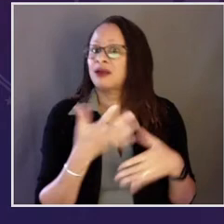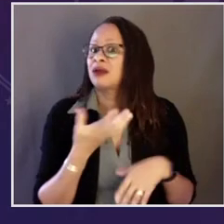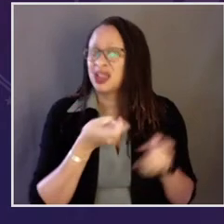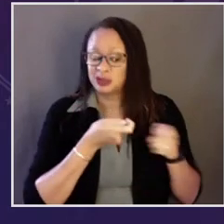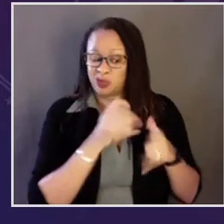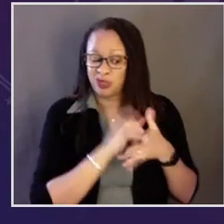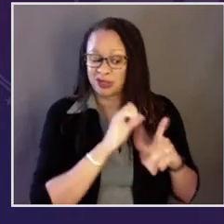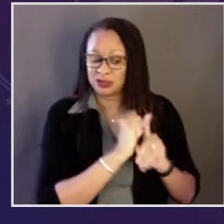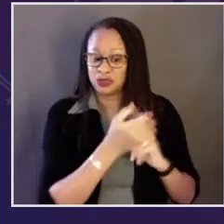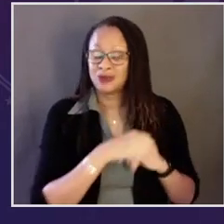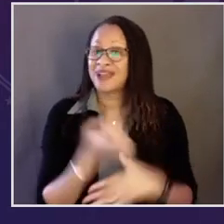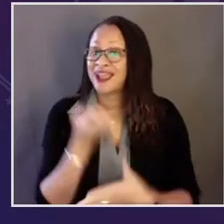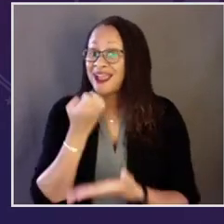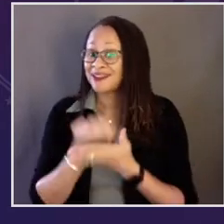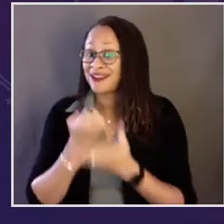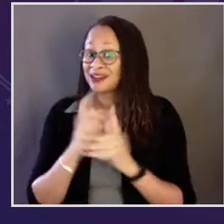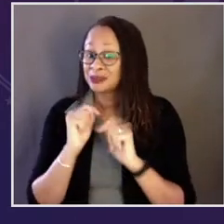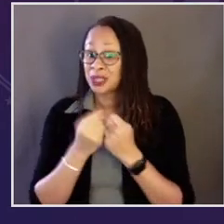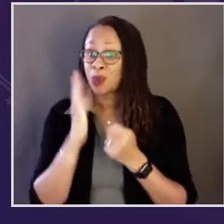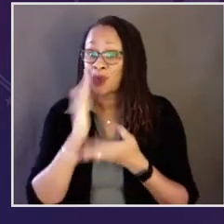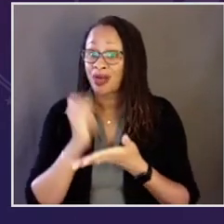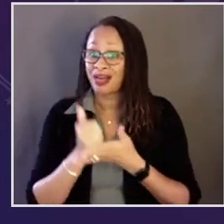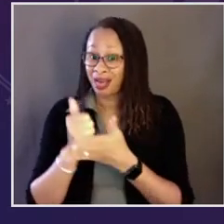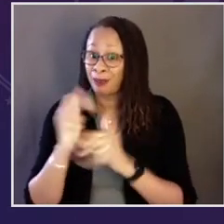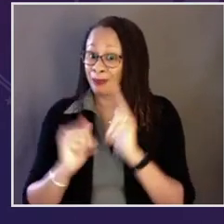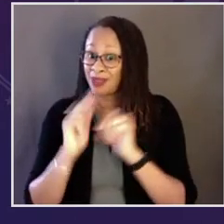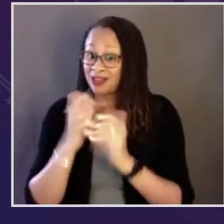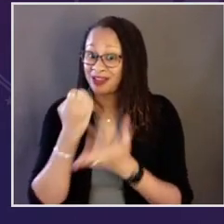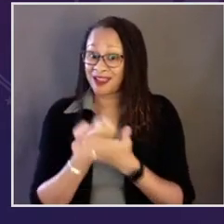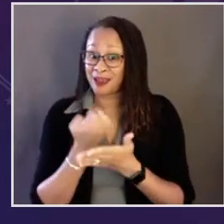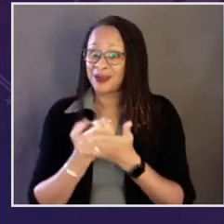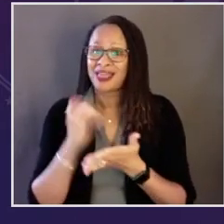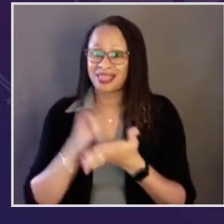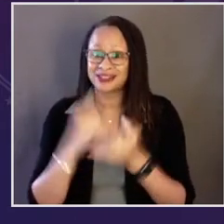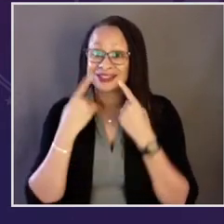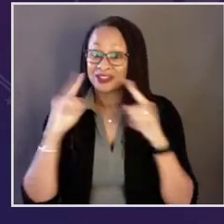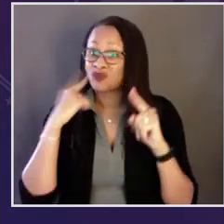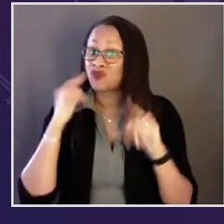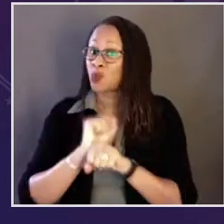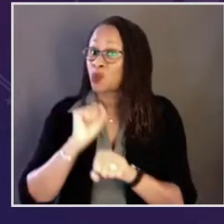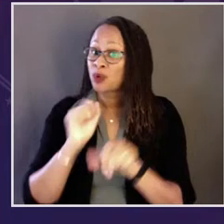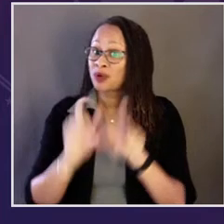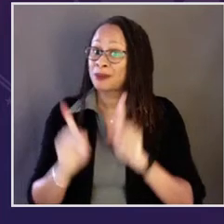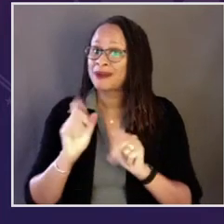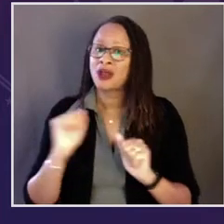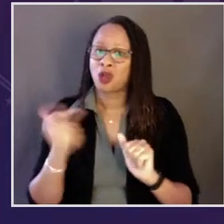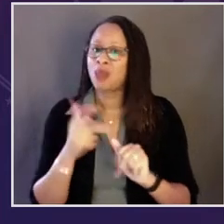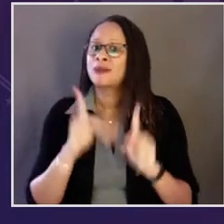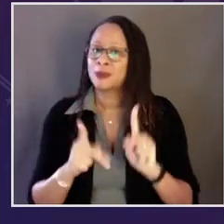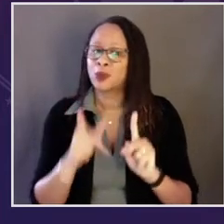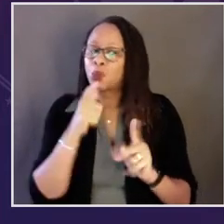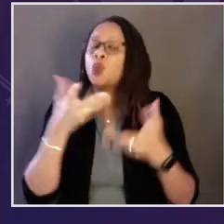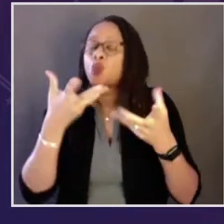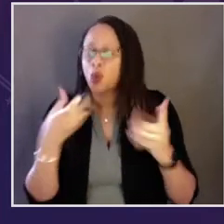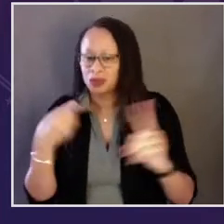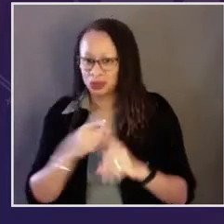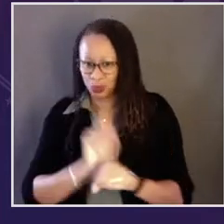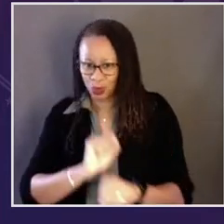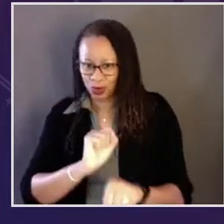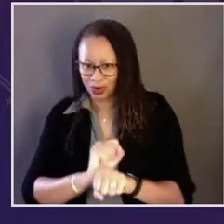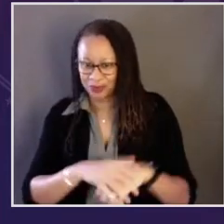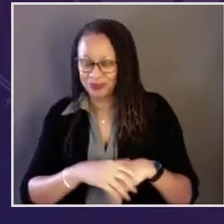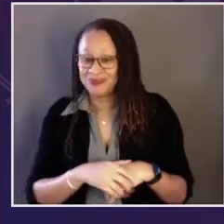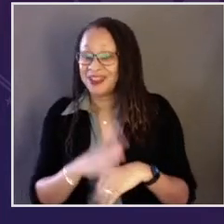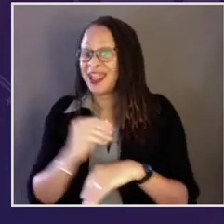pandemic once and for all, an economic team that will help build an economy that works for working